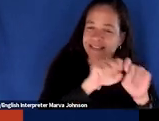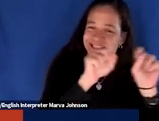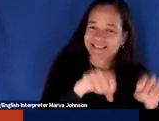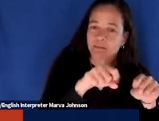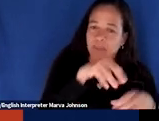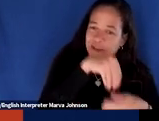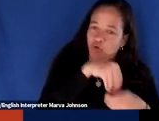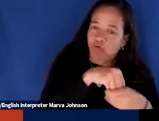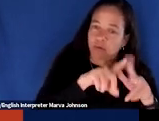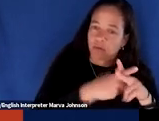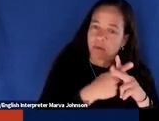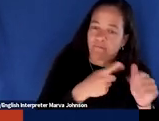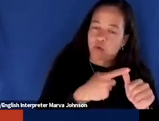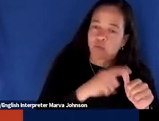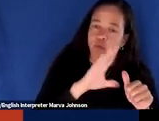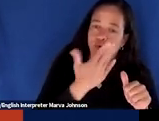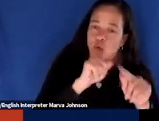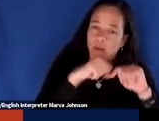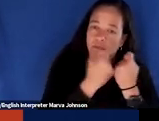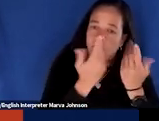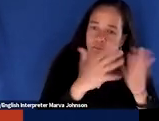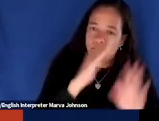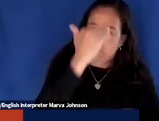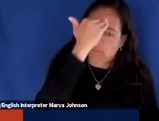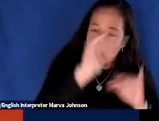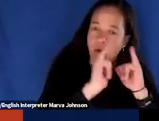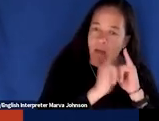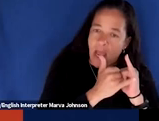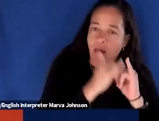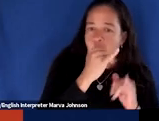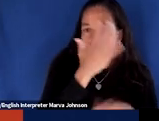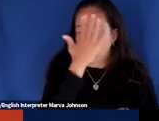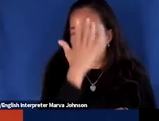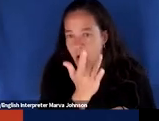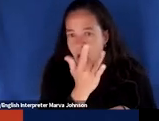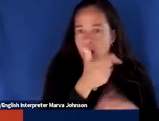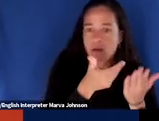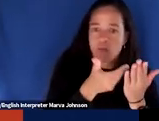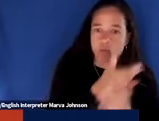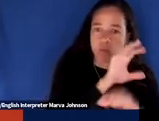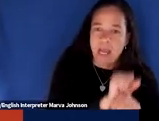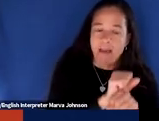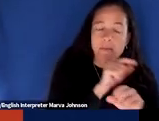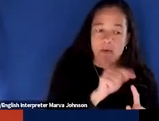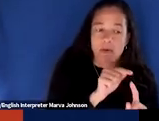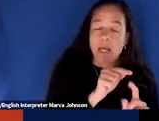already very aware of the how and the why of these new habits they're easy you know or straightforward to implement